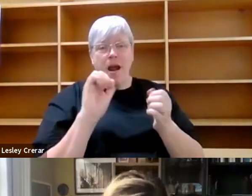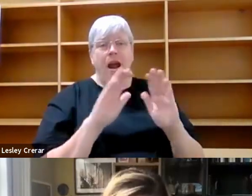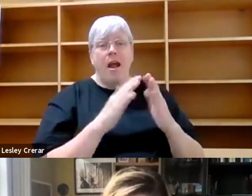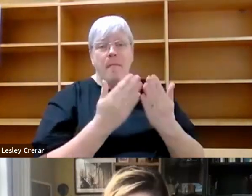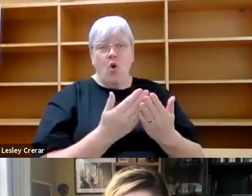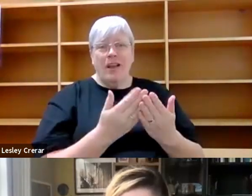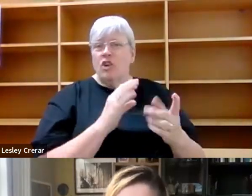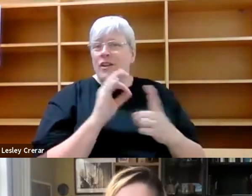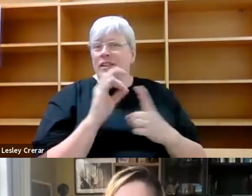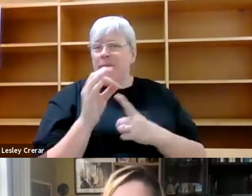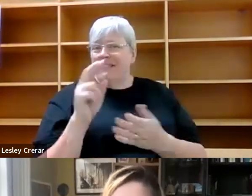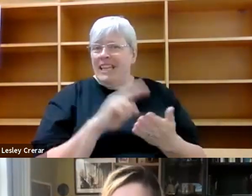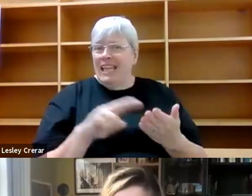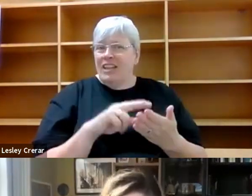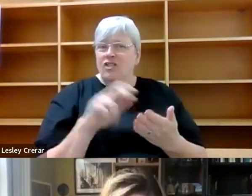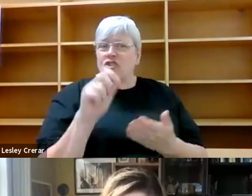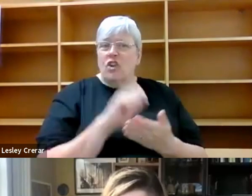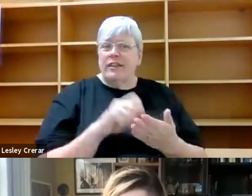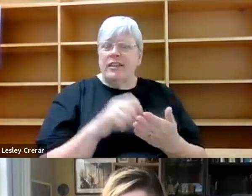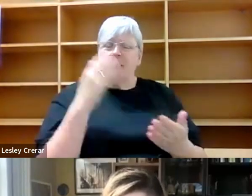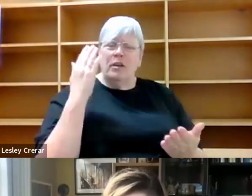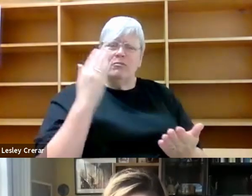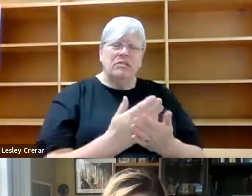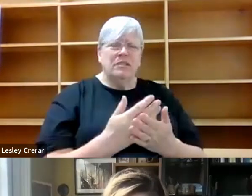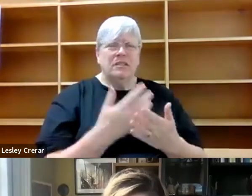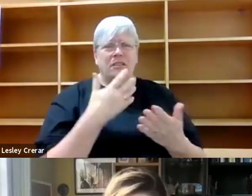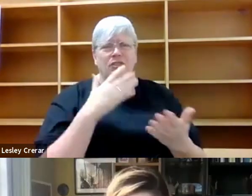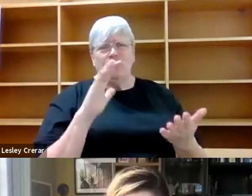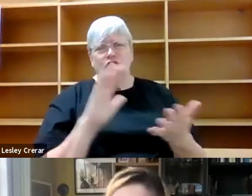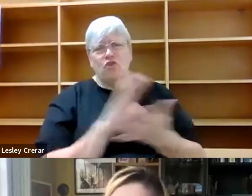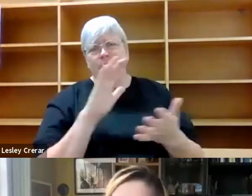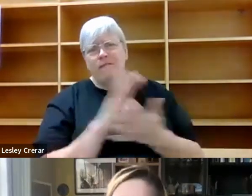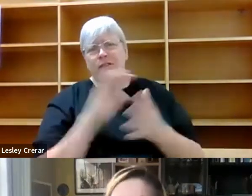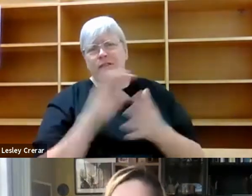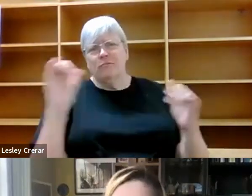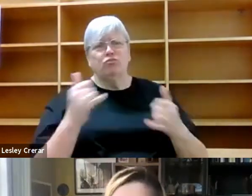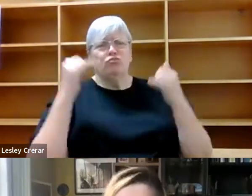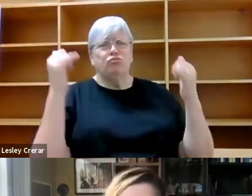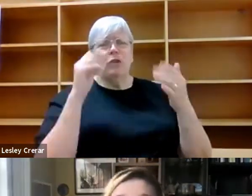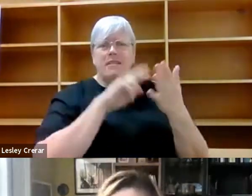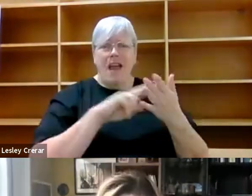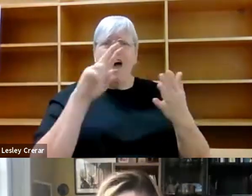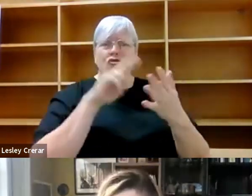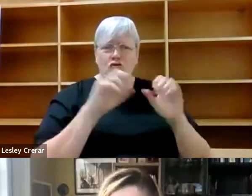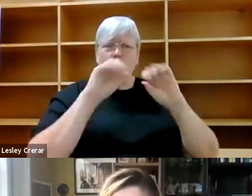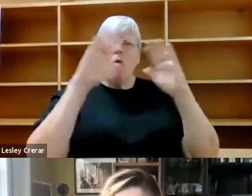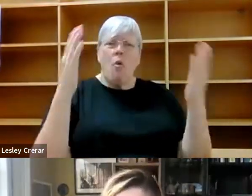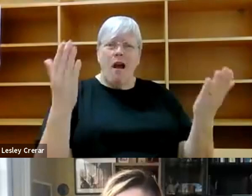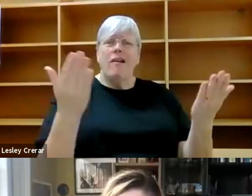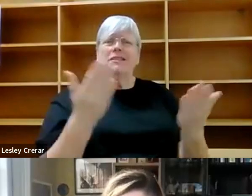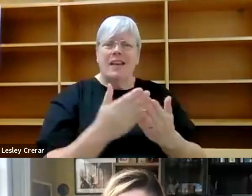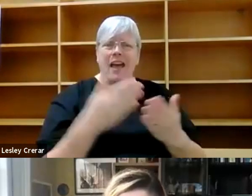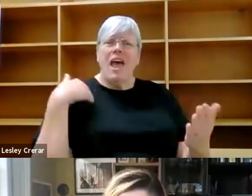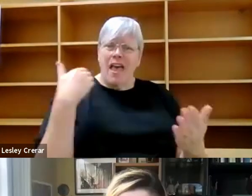specifically nature writing, is one of the most expansive, joyful celebrations of the natural world and the seasons that I've ever read. Uh,